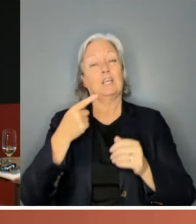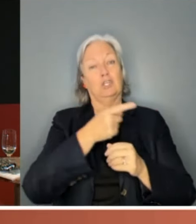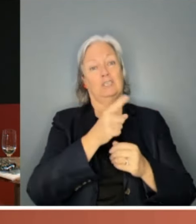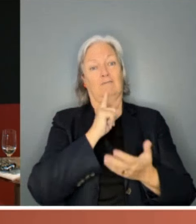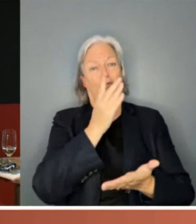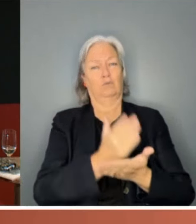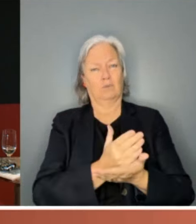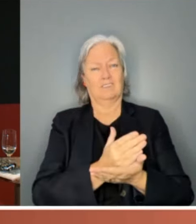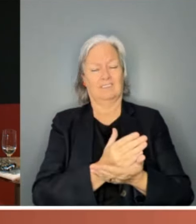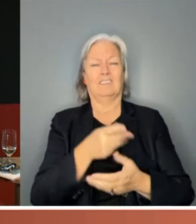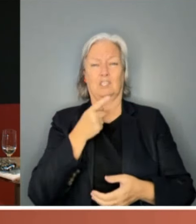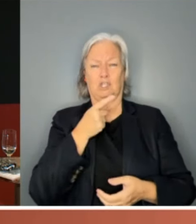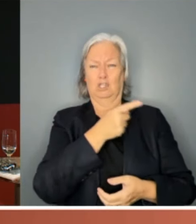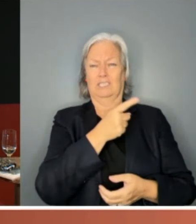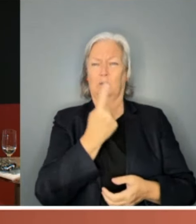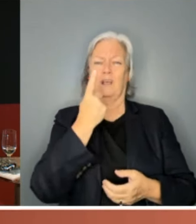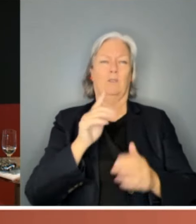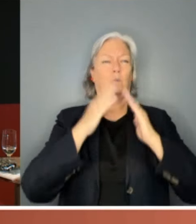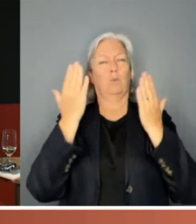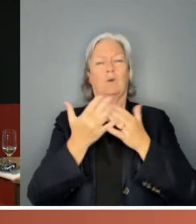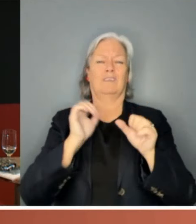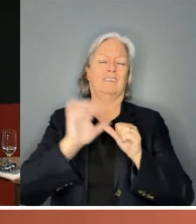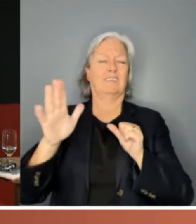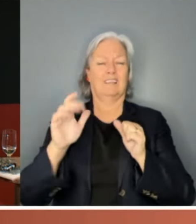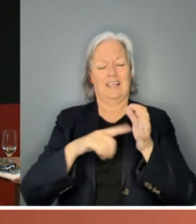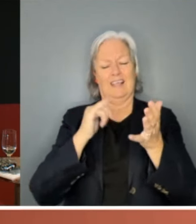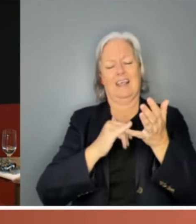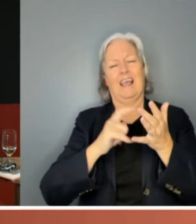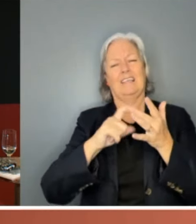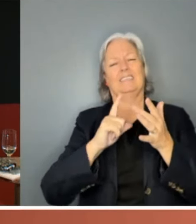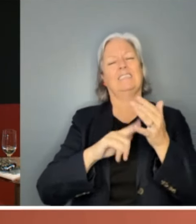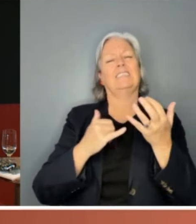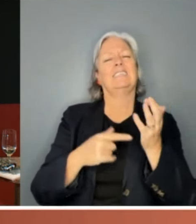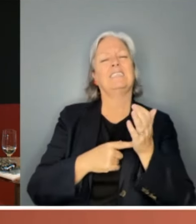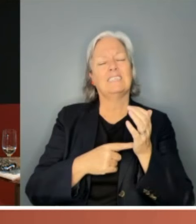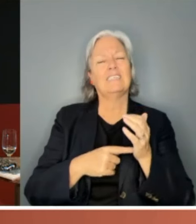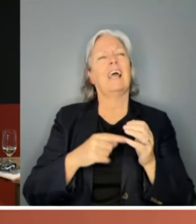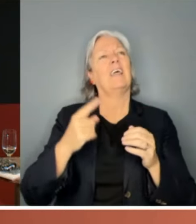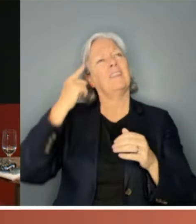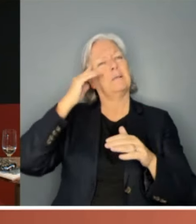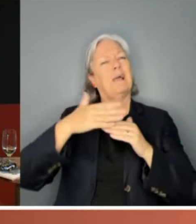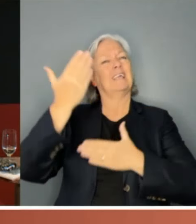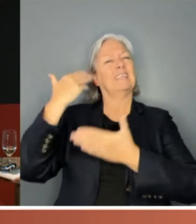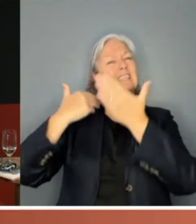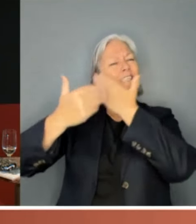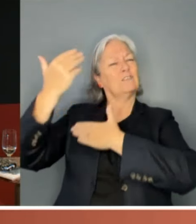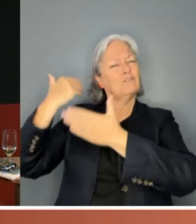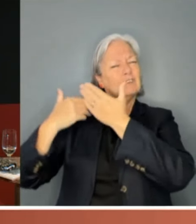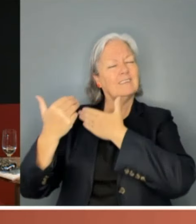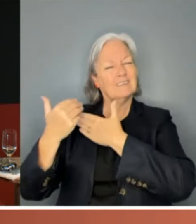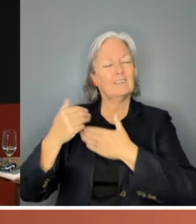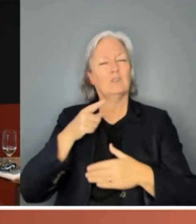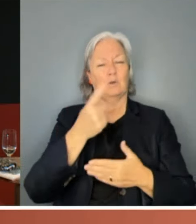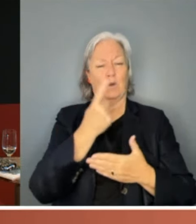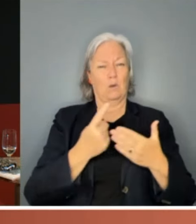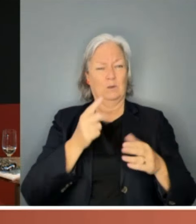is, you one of the world's greatest classicists and looking back over history and saying, I didn't notice. And yet you only need to look at some of